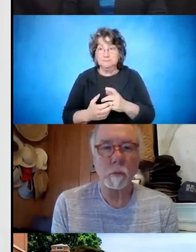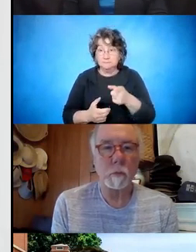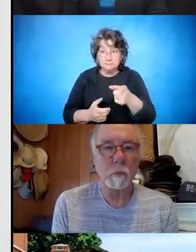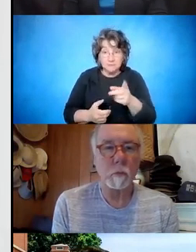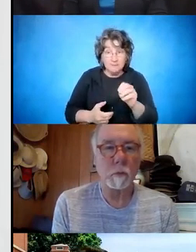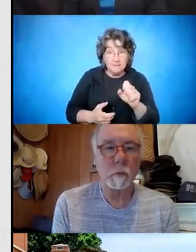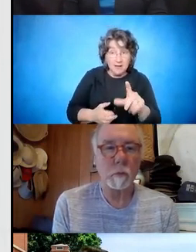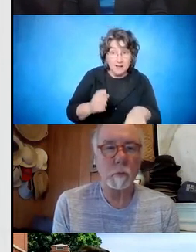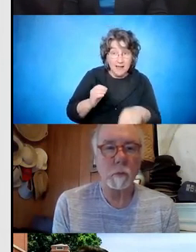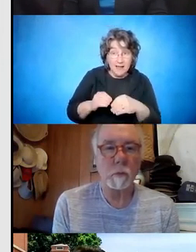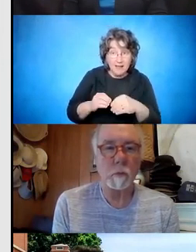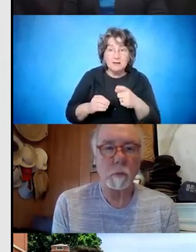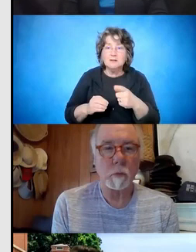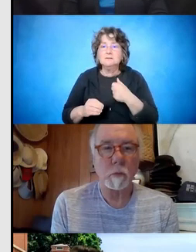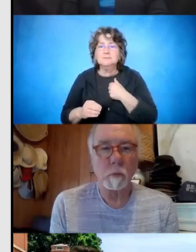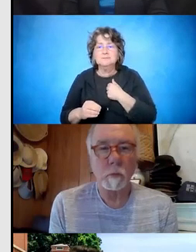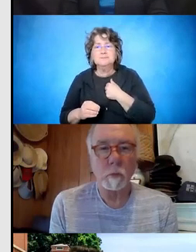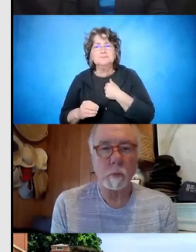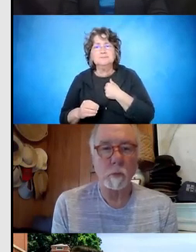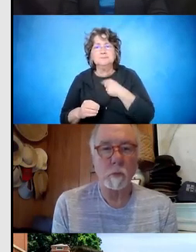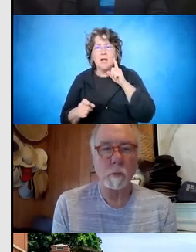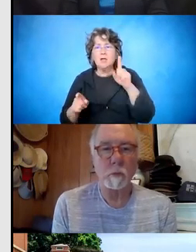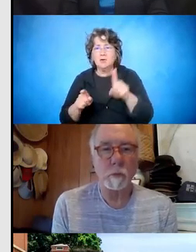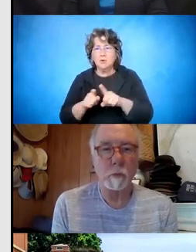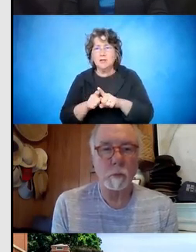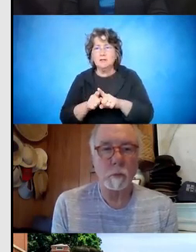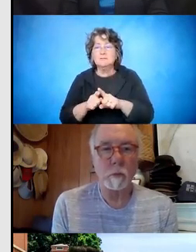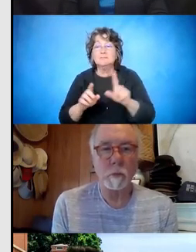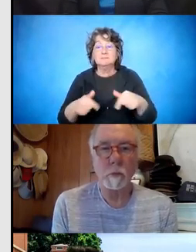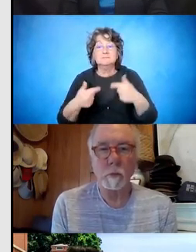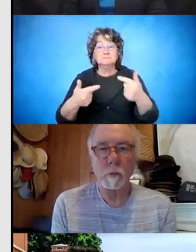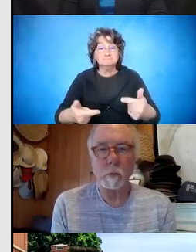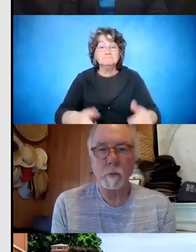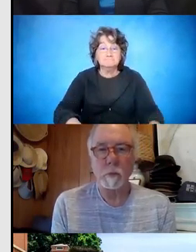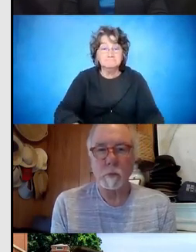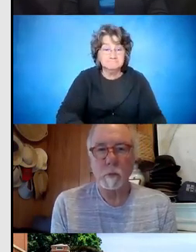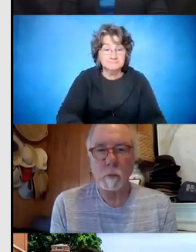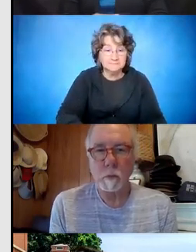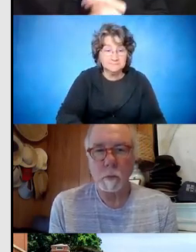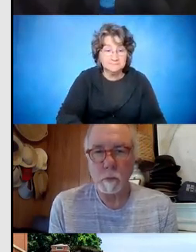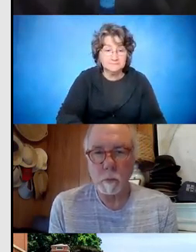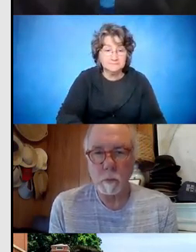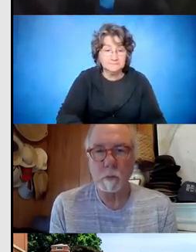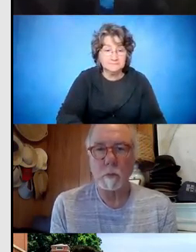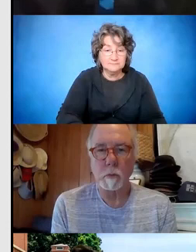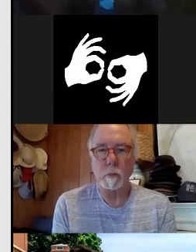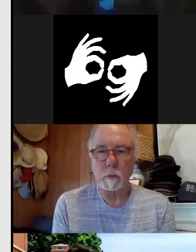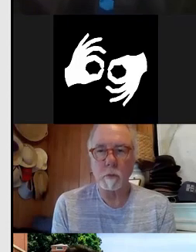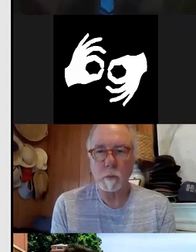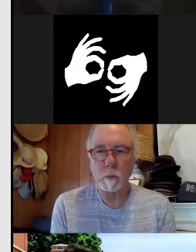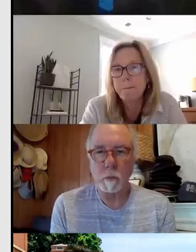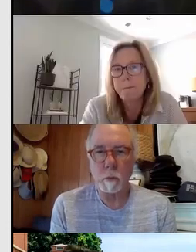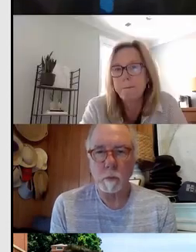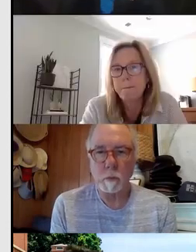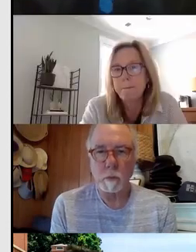I agree. And that's why I'm going to slid that over. Cause I think Mary and Kristen, what you all were doing is what we really try to let folks know for that coordination